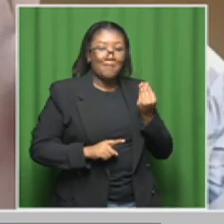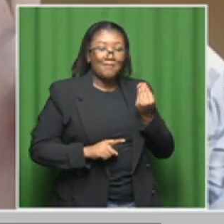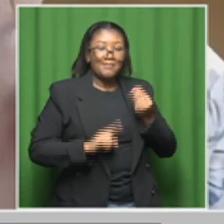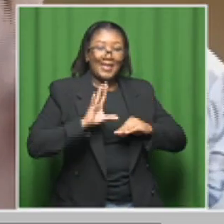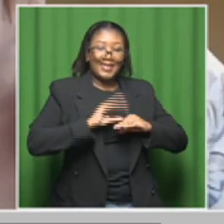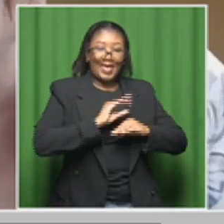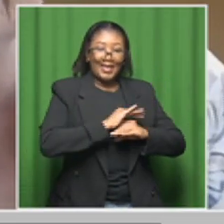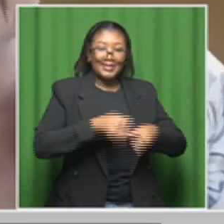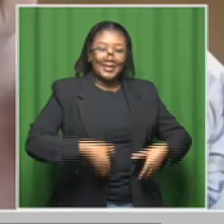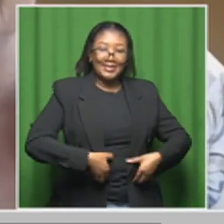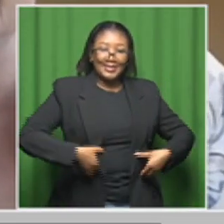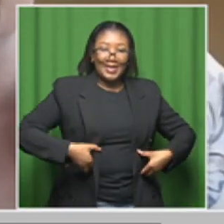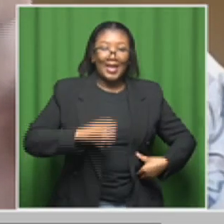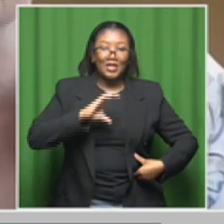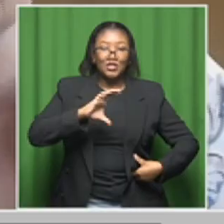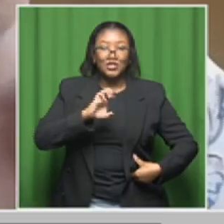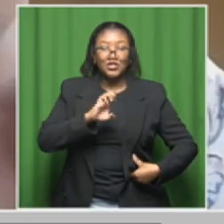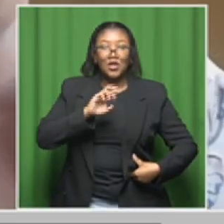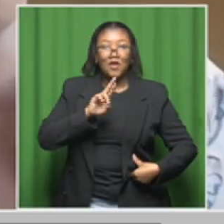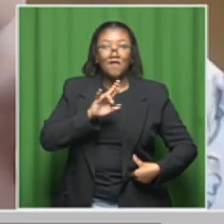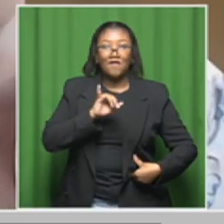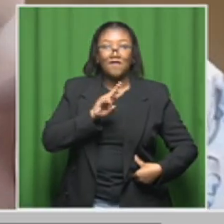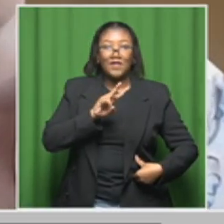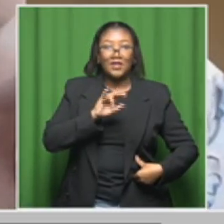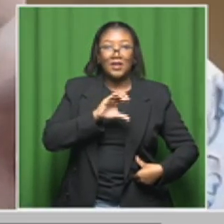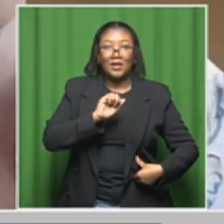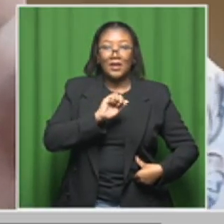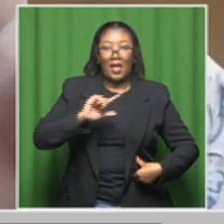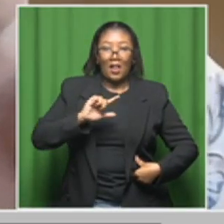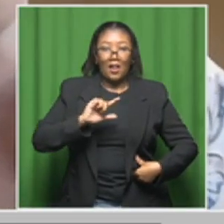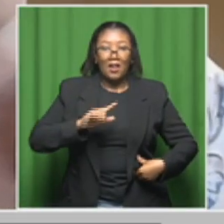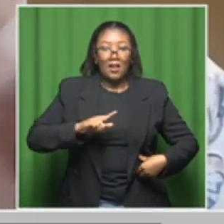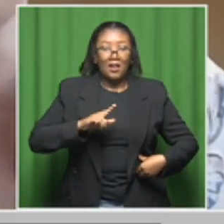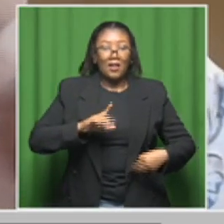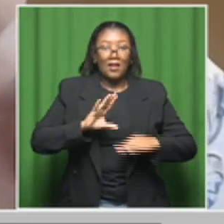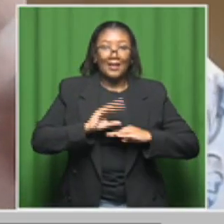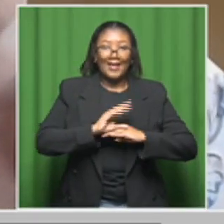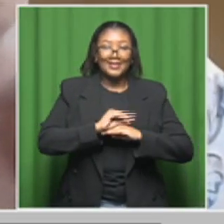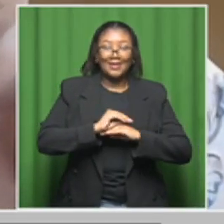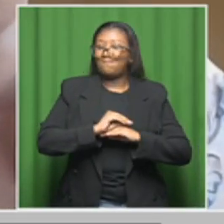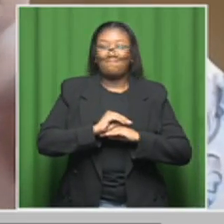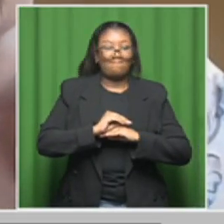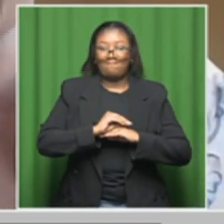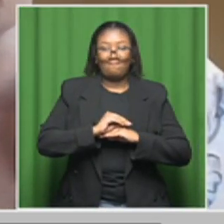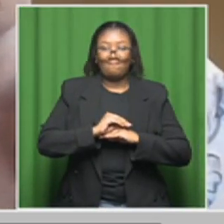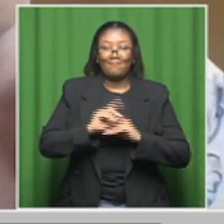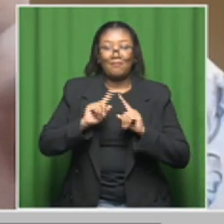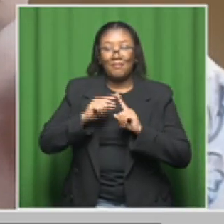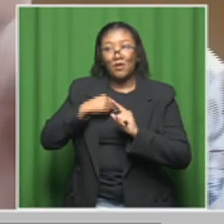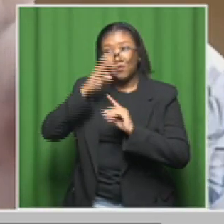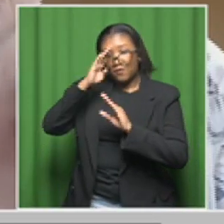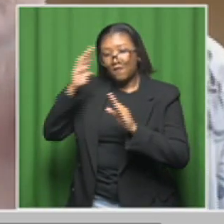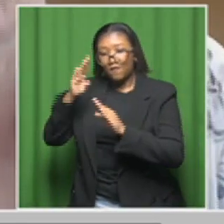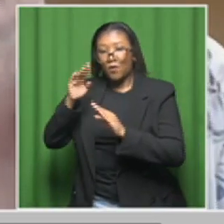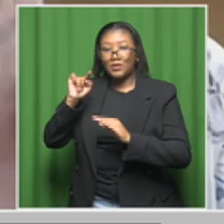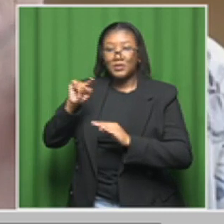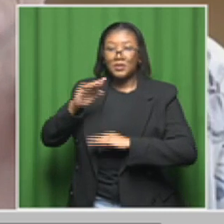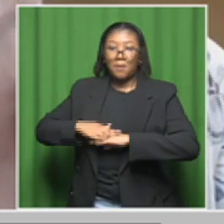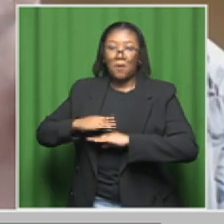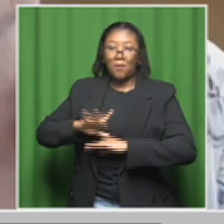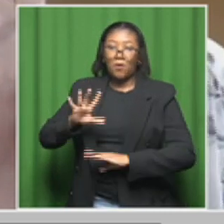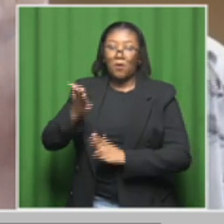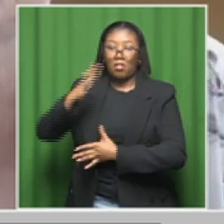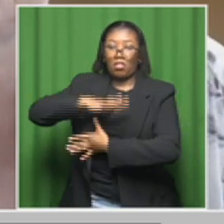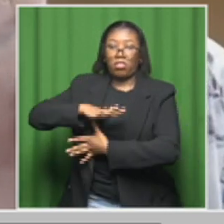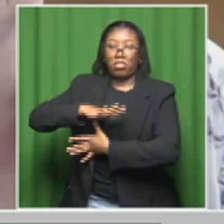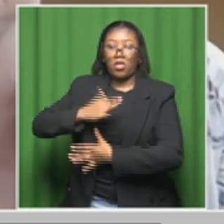it is likely that in the foreseeable future, we will continue to prioritize girls. So as